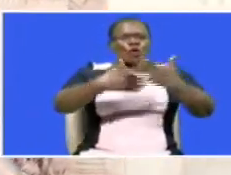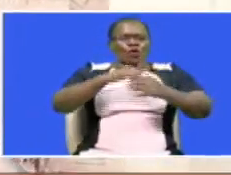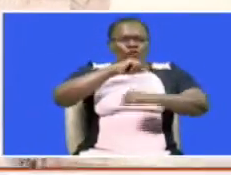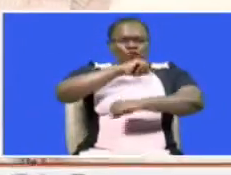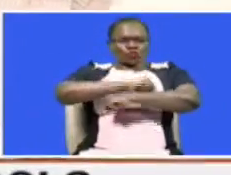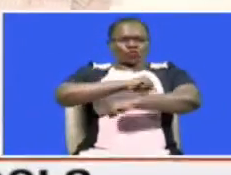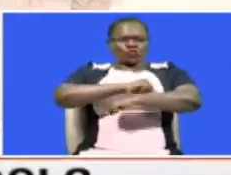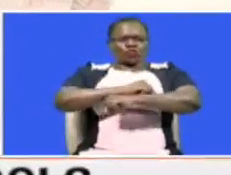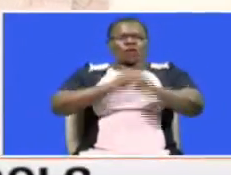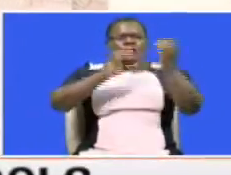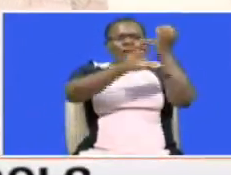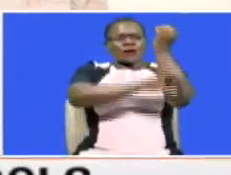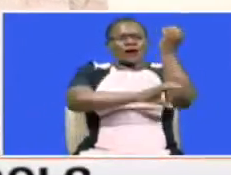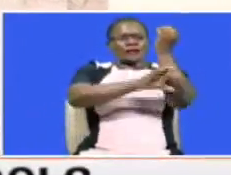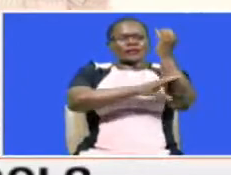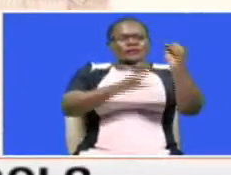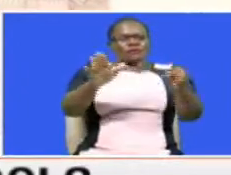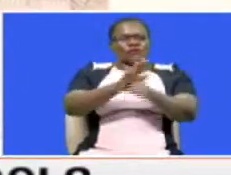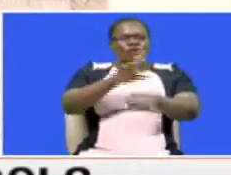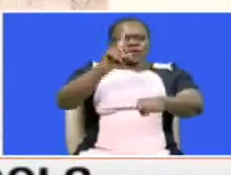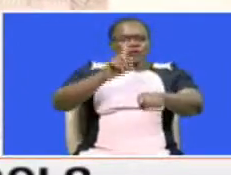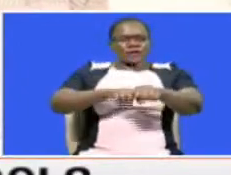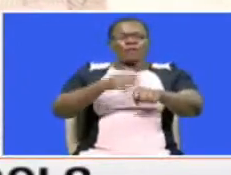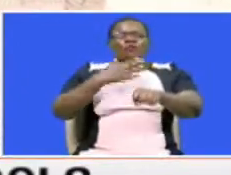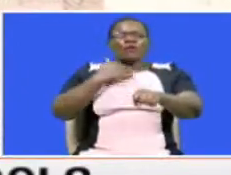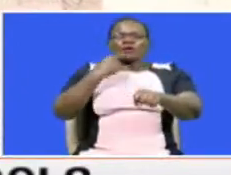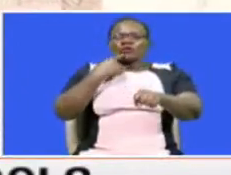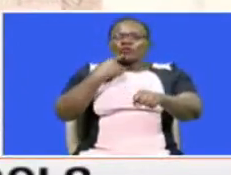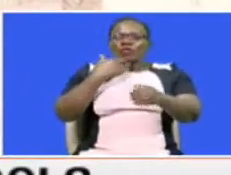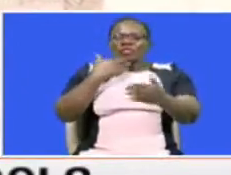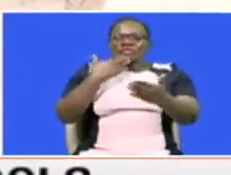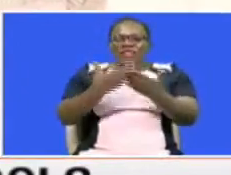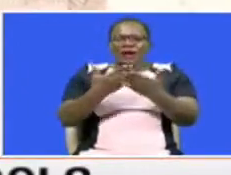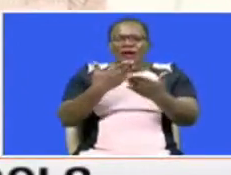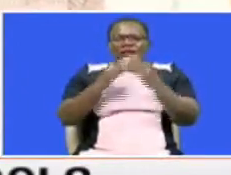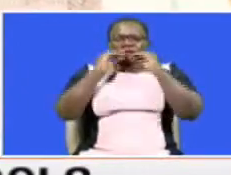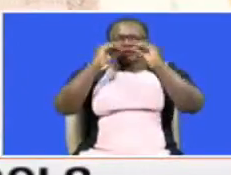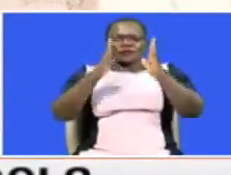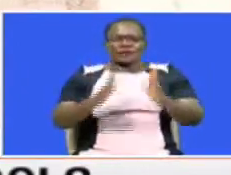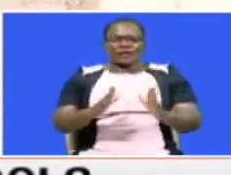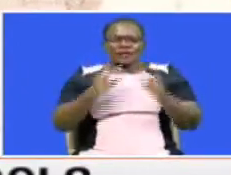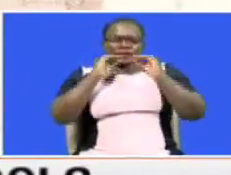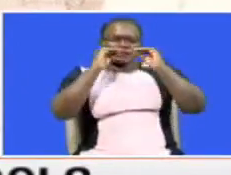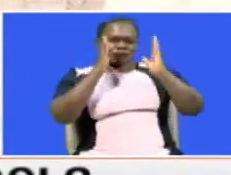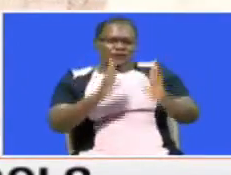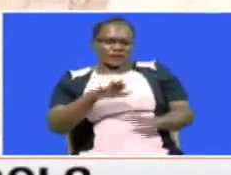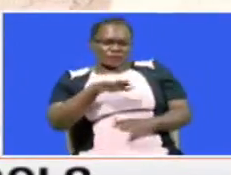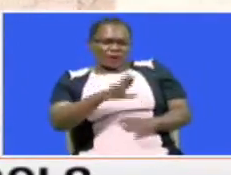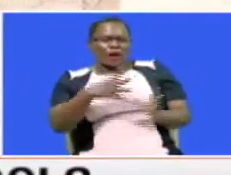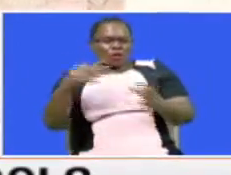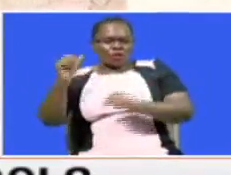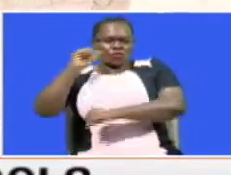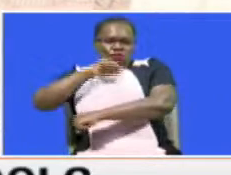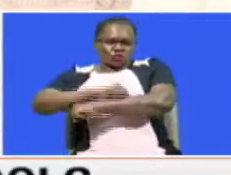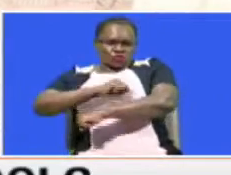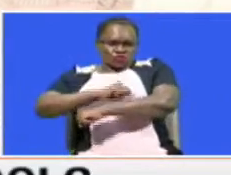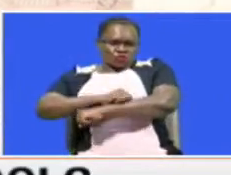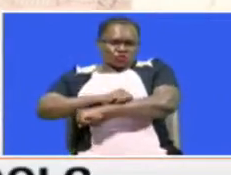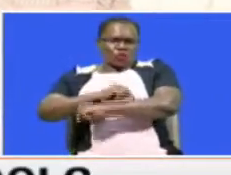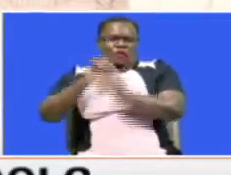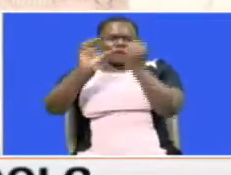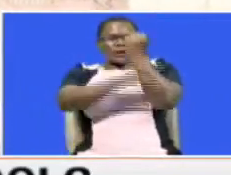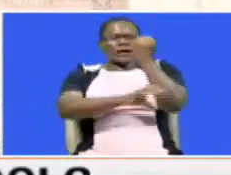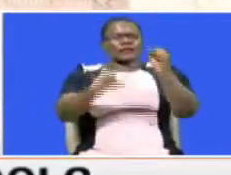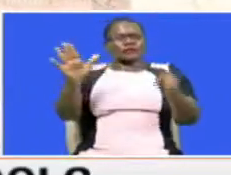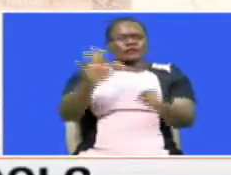within the country and we also want to thank our teachers because teachers went to the schools all over the